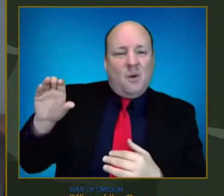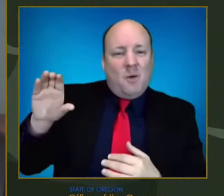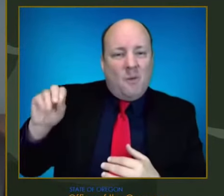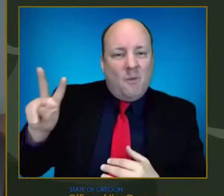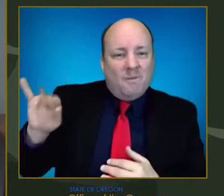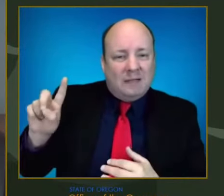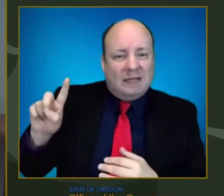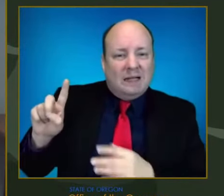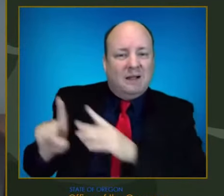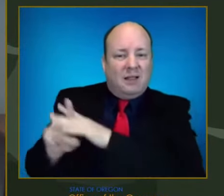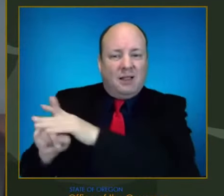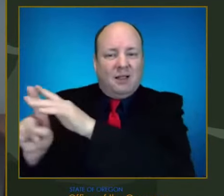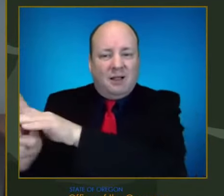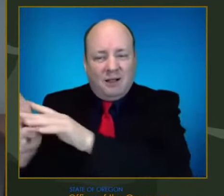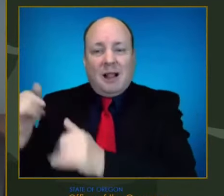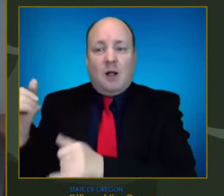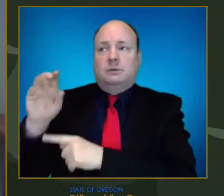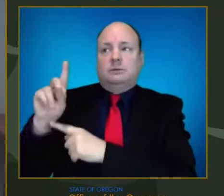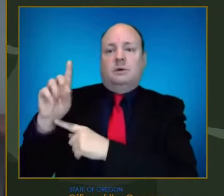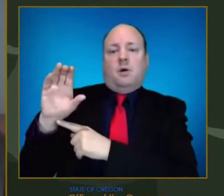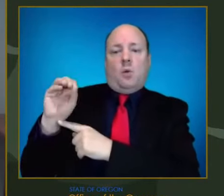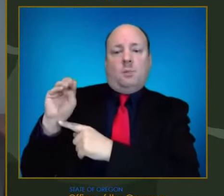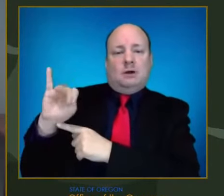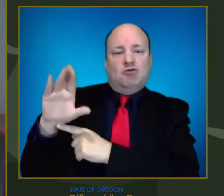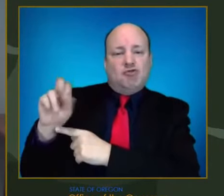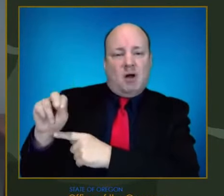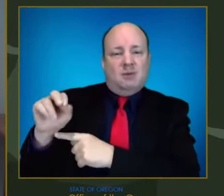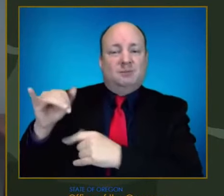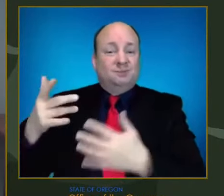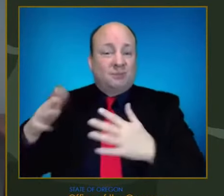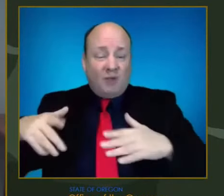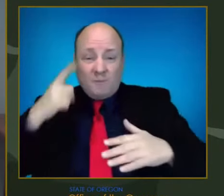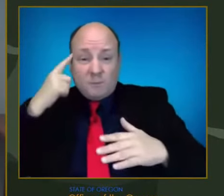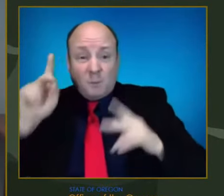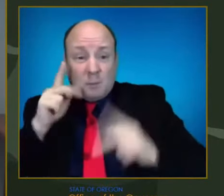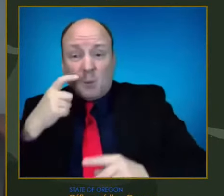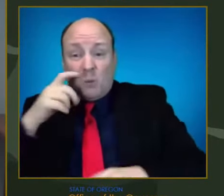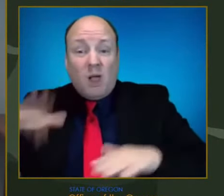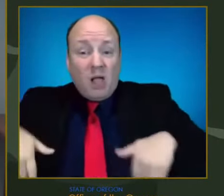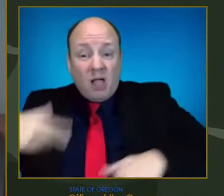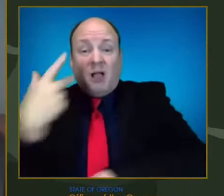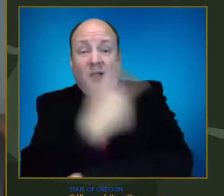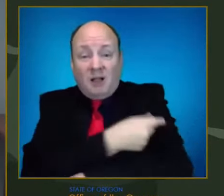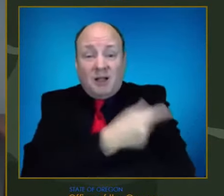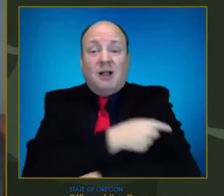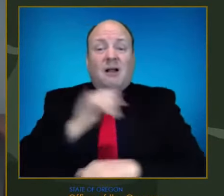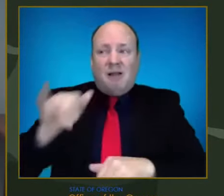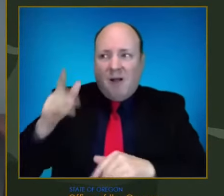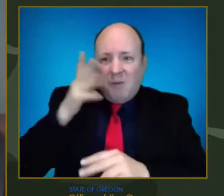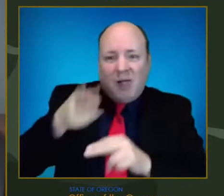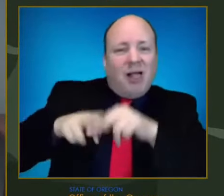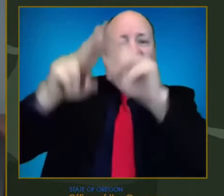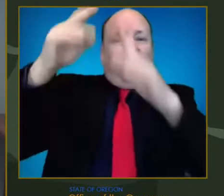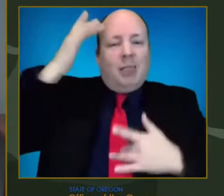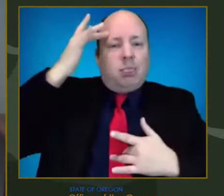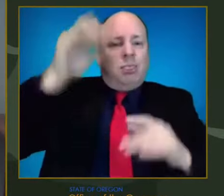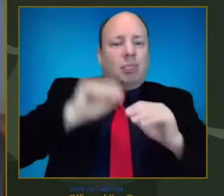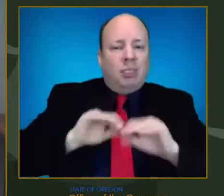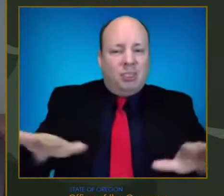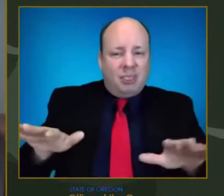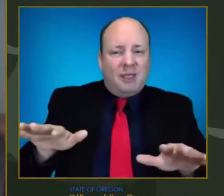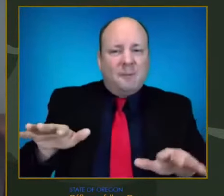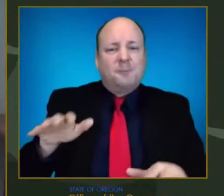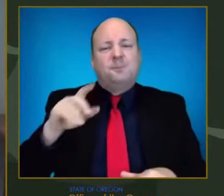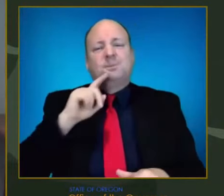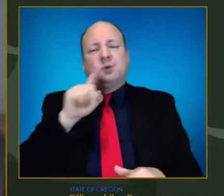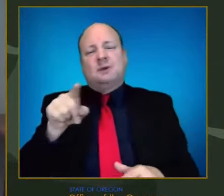Although there is much we don't yet know about the Omicron variant, we do know, as Dr. Graven explained, that it can